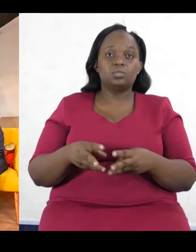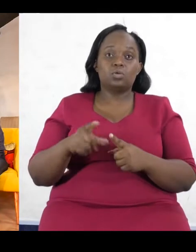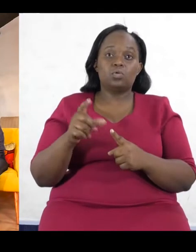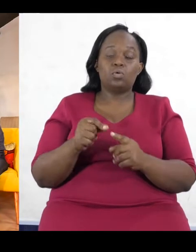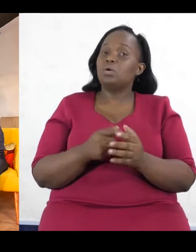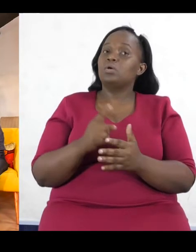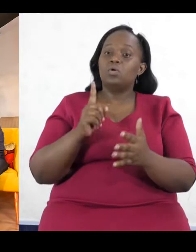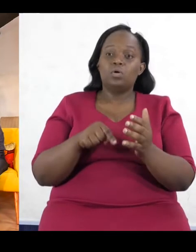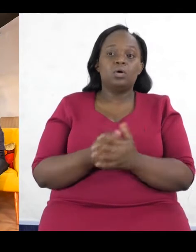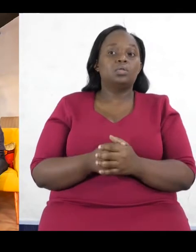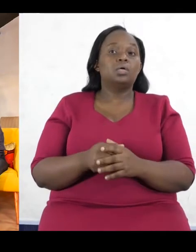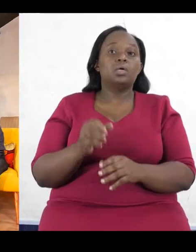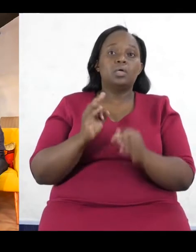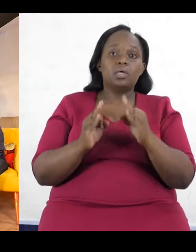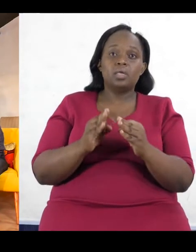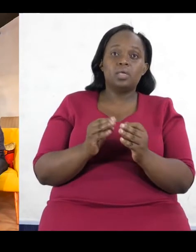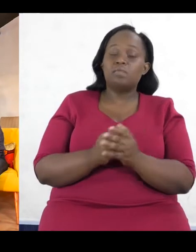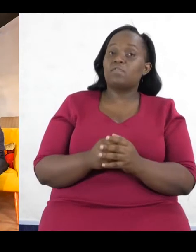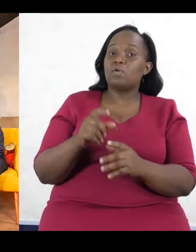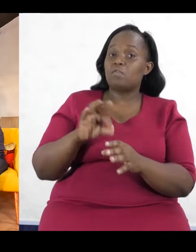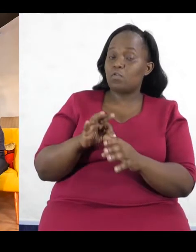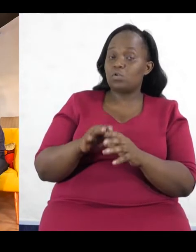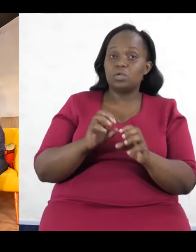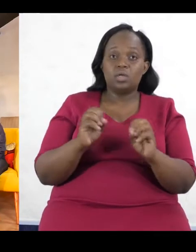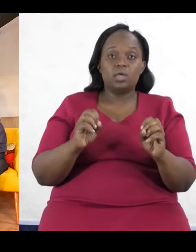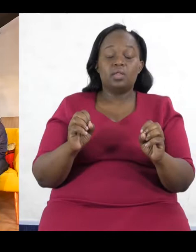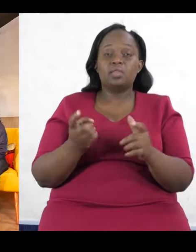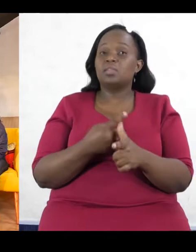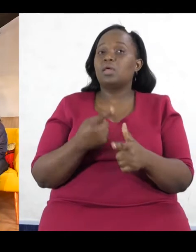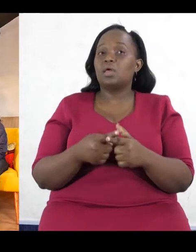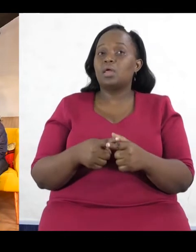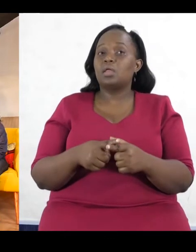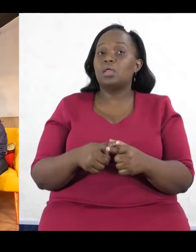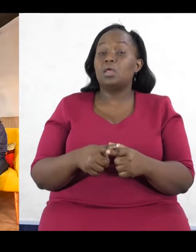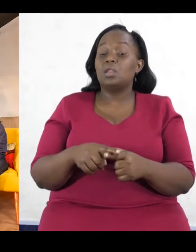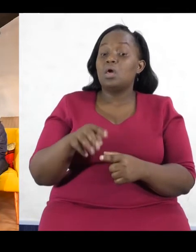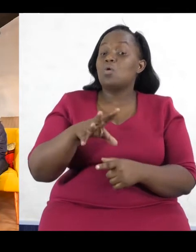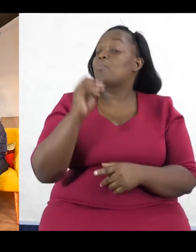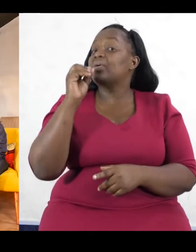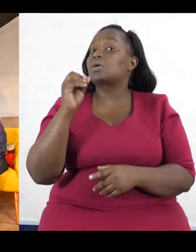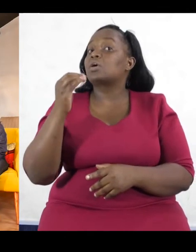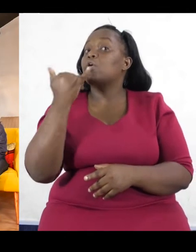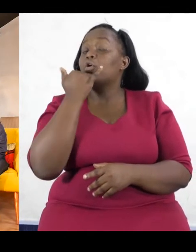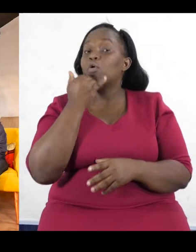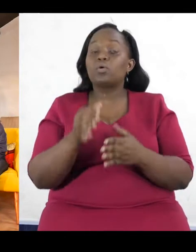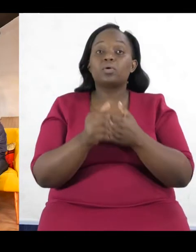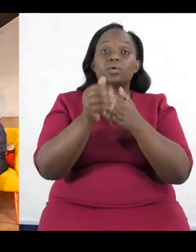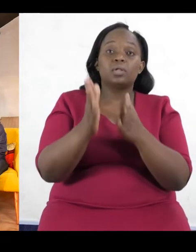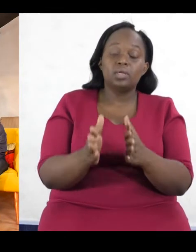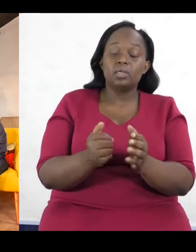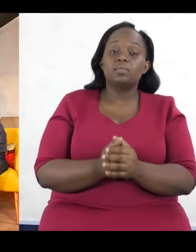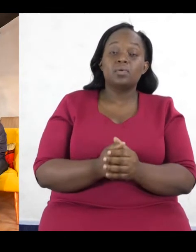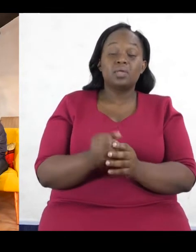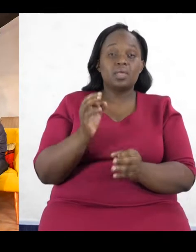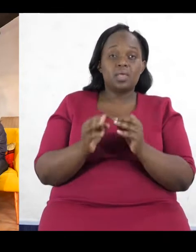me, I think my part in short is when you don't vote, you're endorsing the wrong leader.